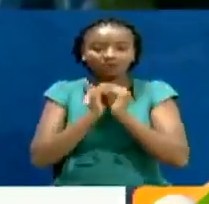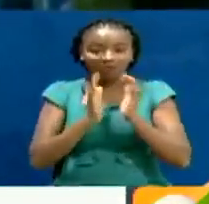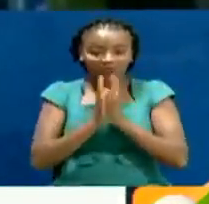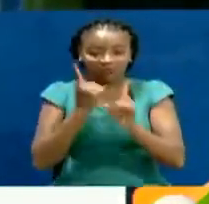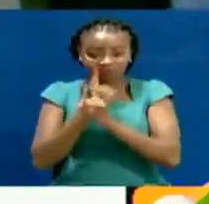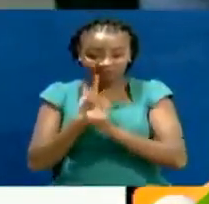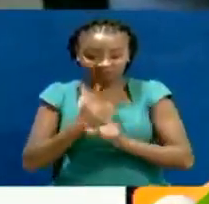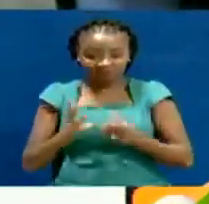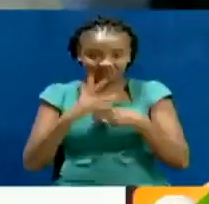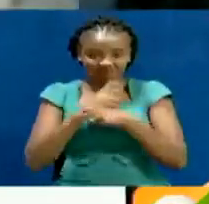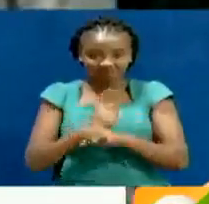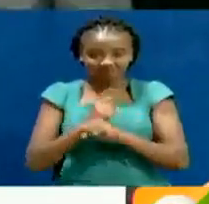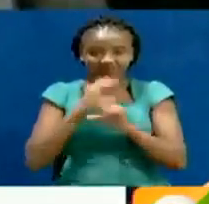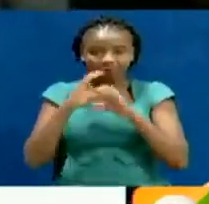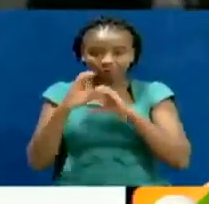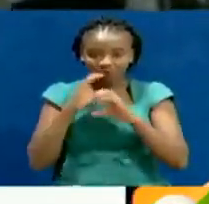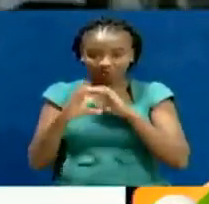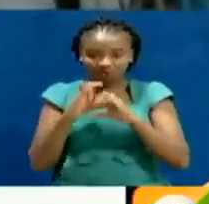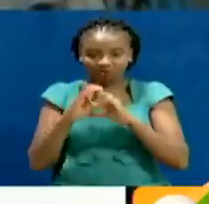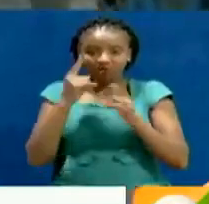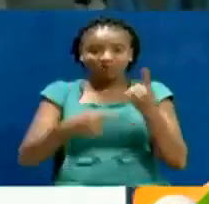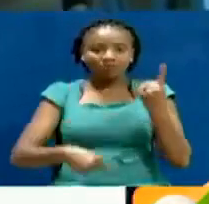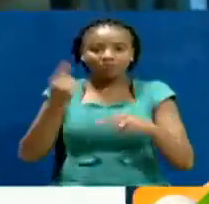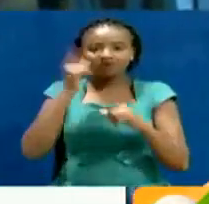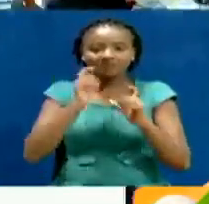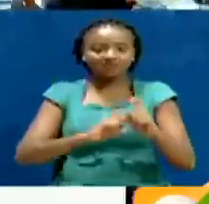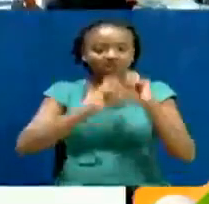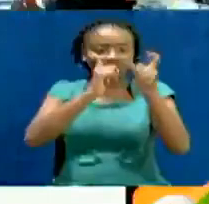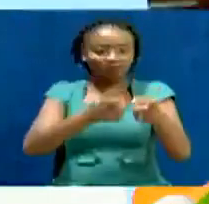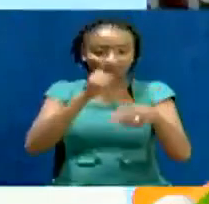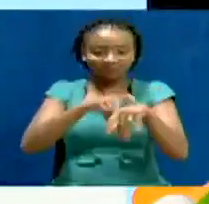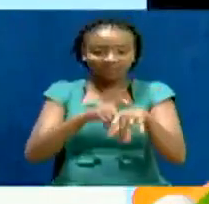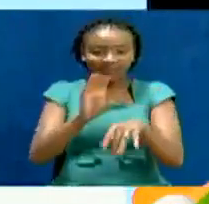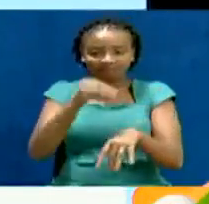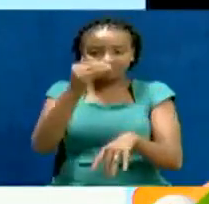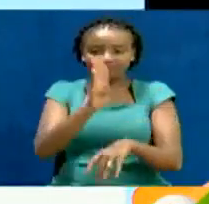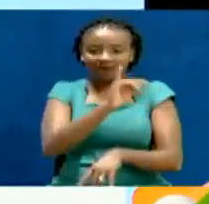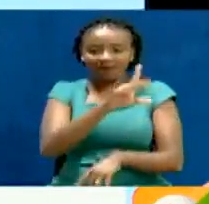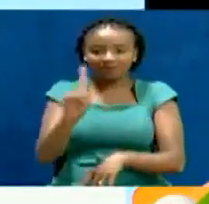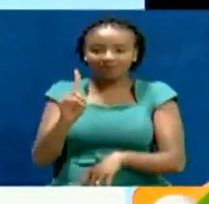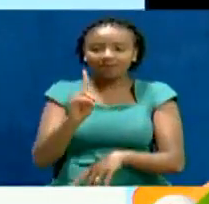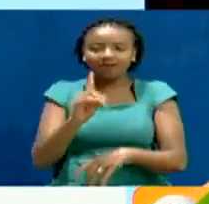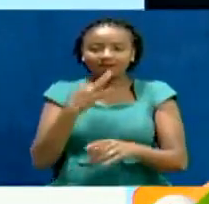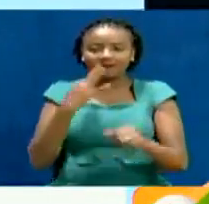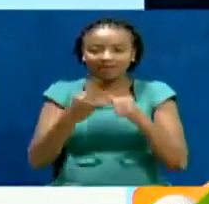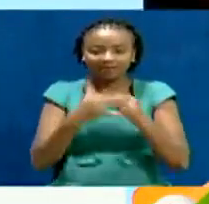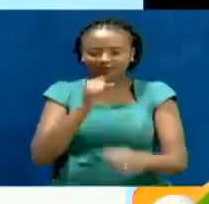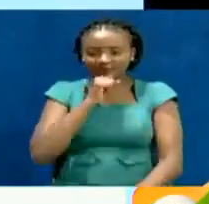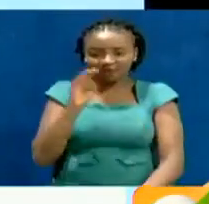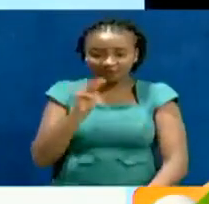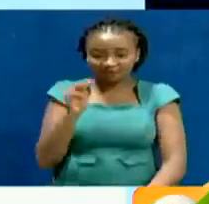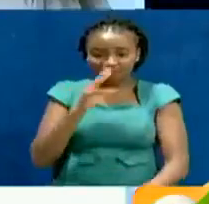Japan's Sumitomo Corporation won the award after submitting a financial bid of $850 million.